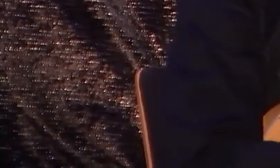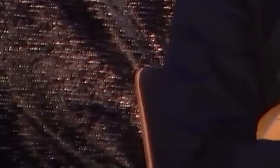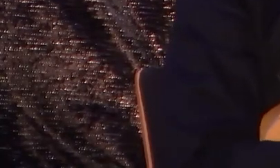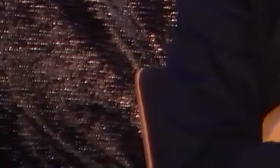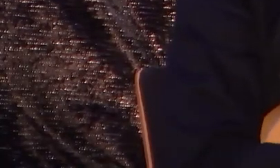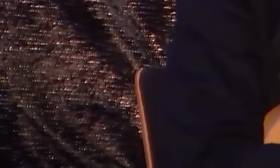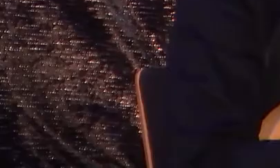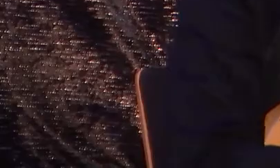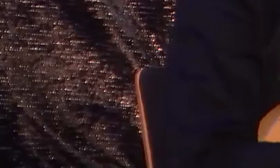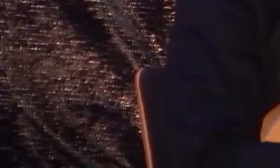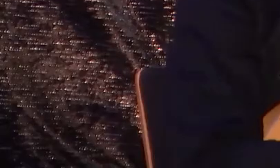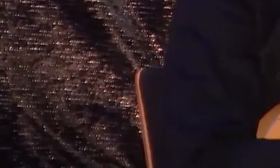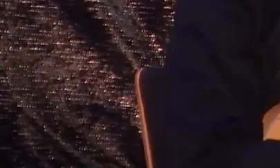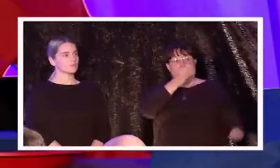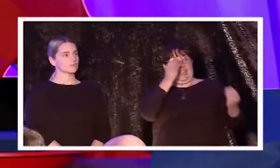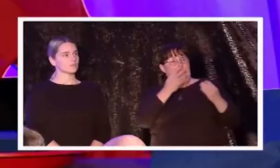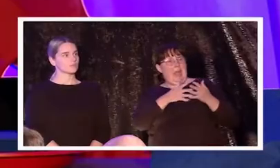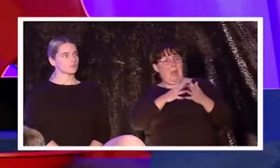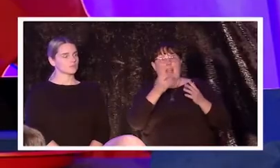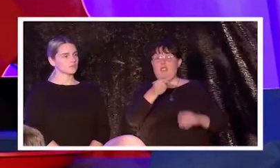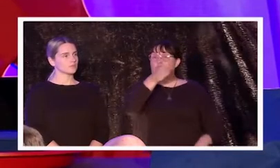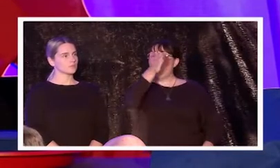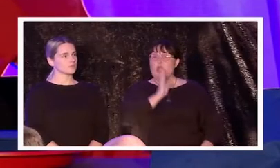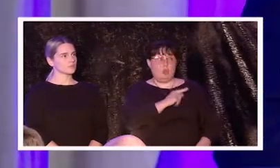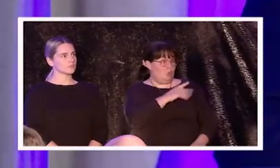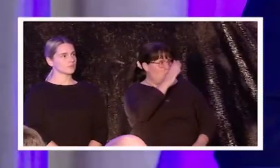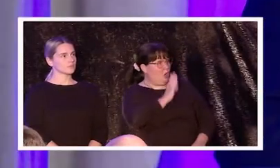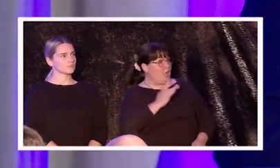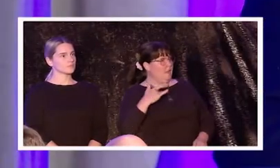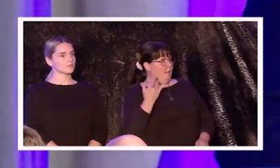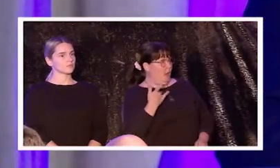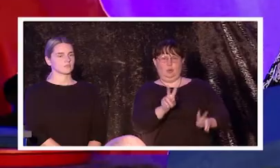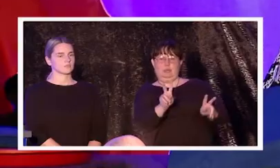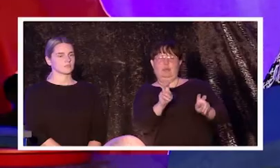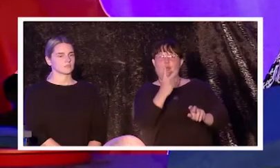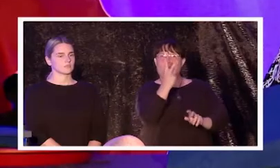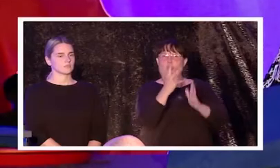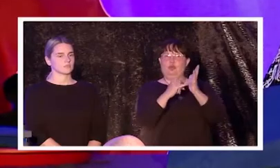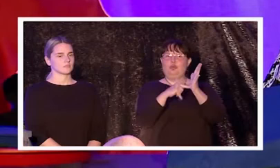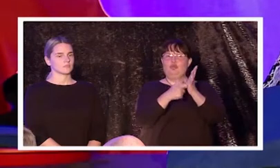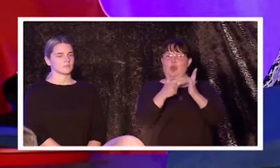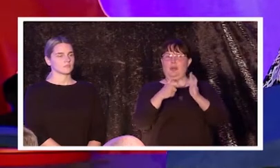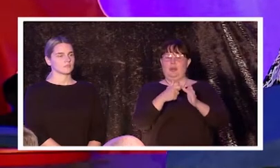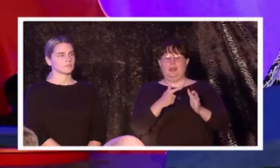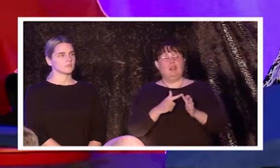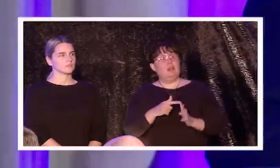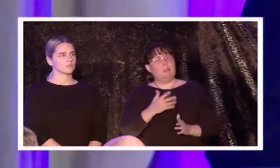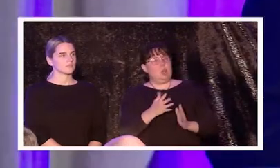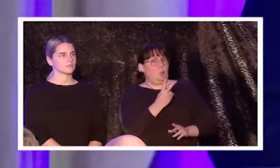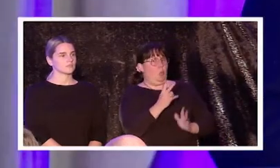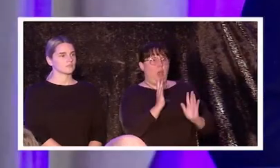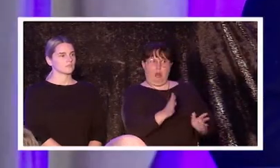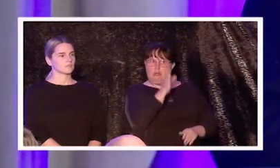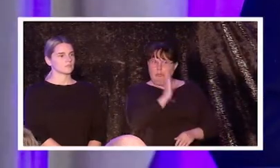You're a stroke survivor, aren't you 80? Double stroke survivor. Two is a lot, what happens if you have three?